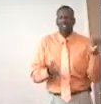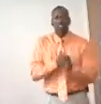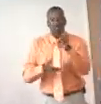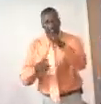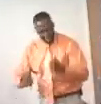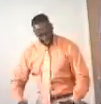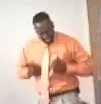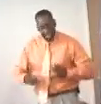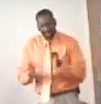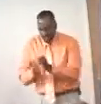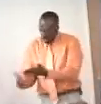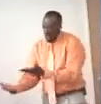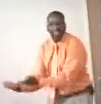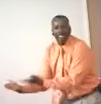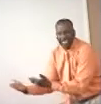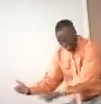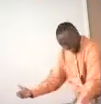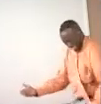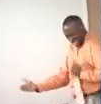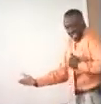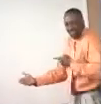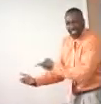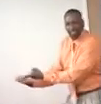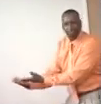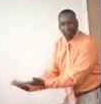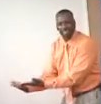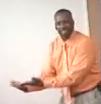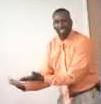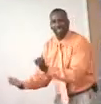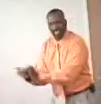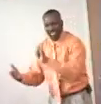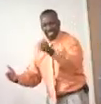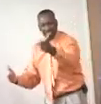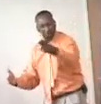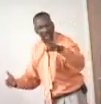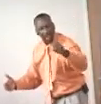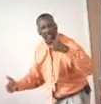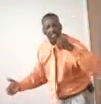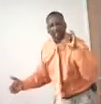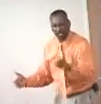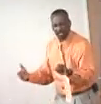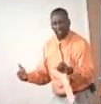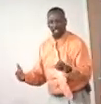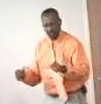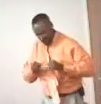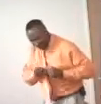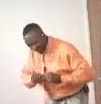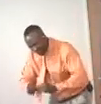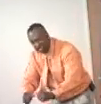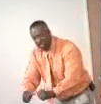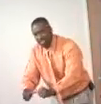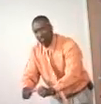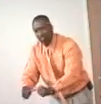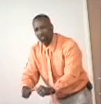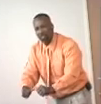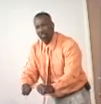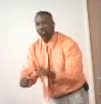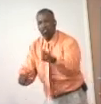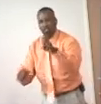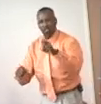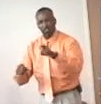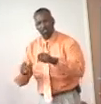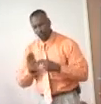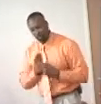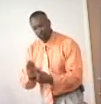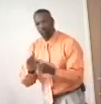That you've got to live it. Say live it. That that James says that there's a continuation that